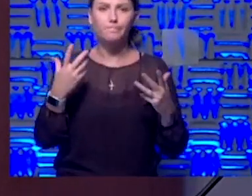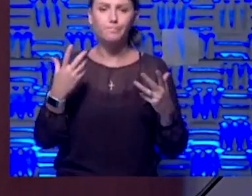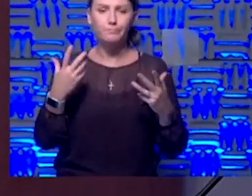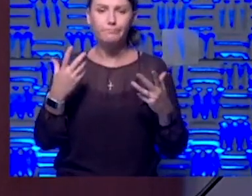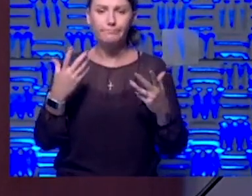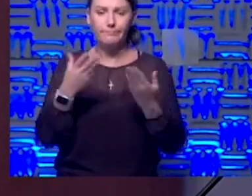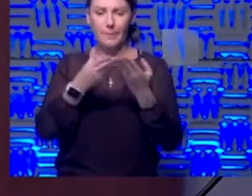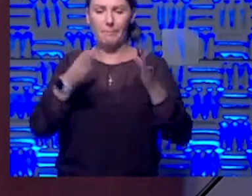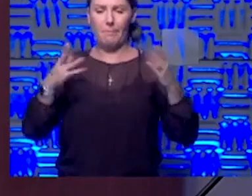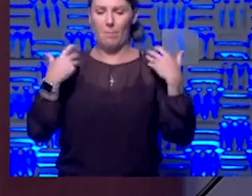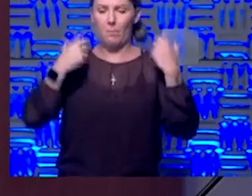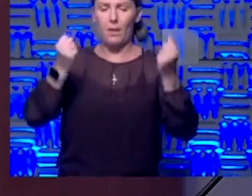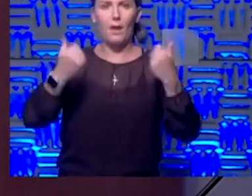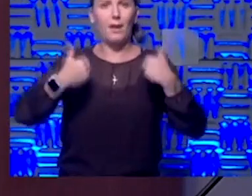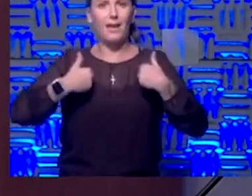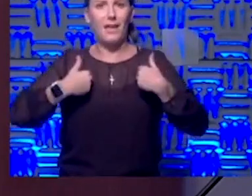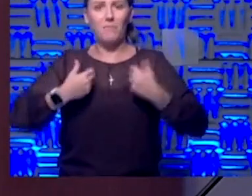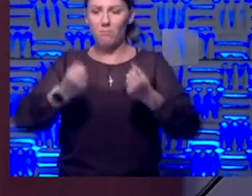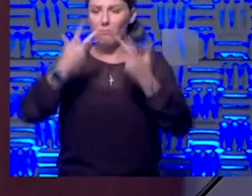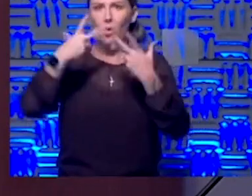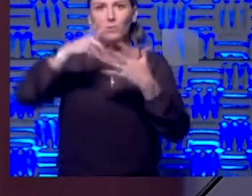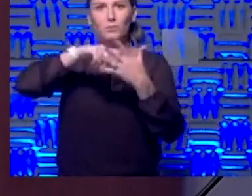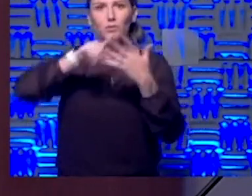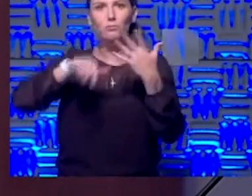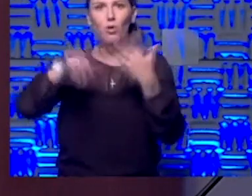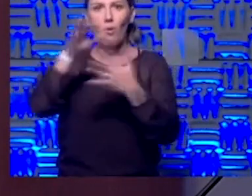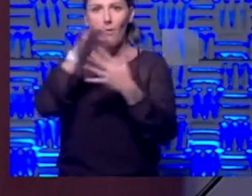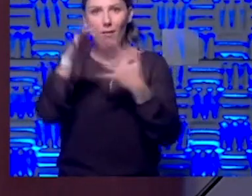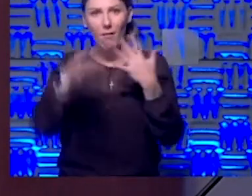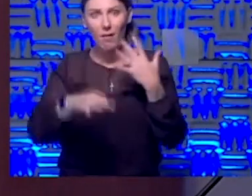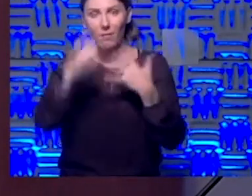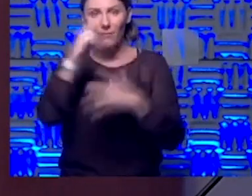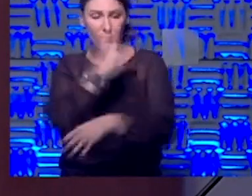public health to have multiple choices for our patients.